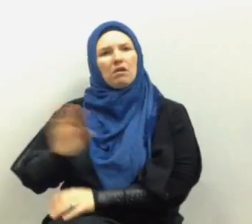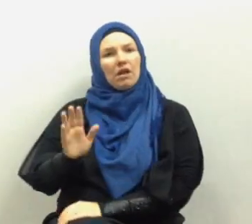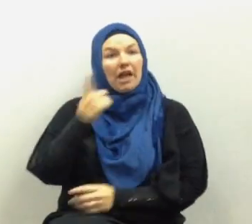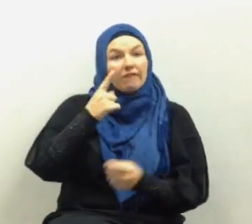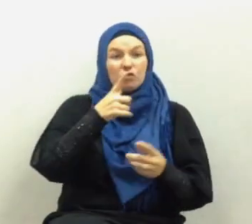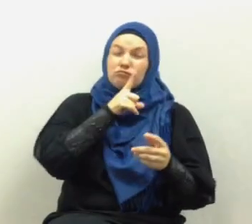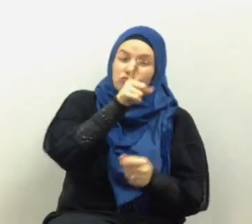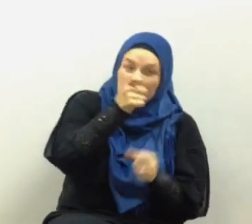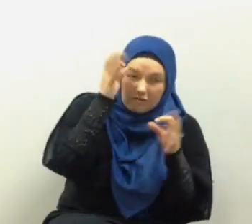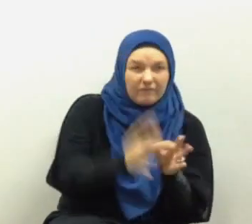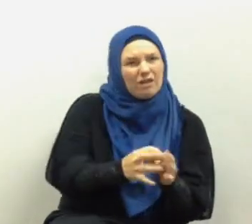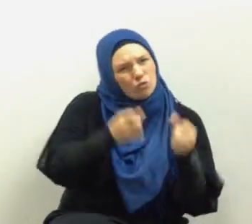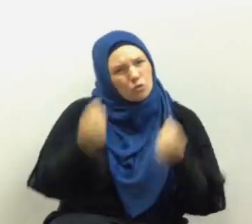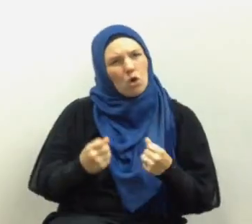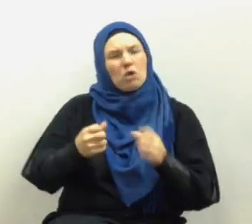committed to him